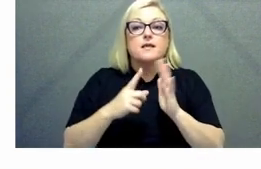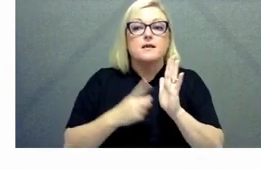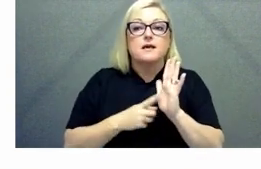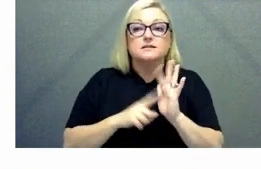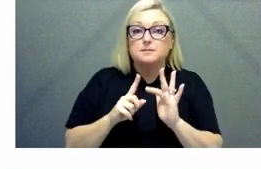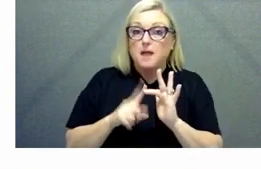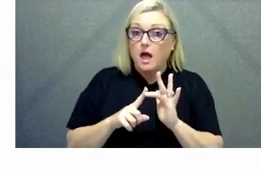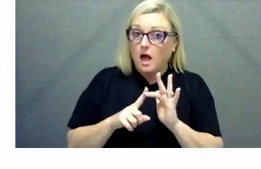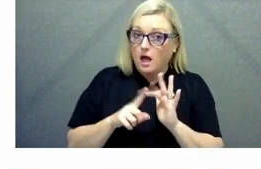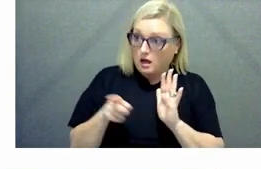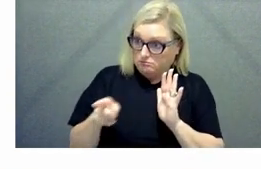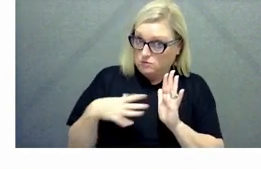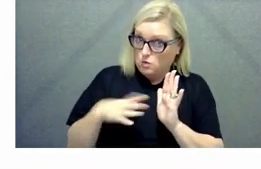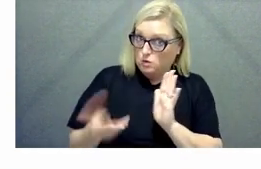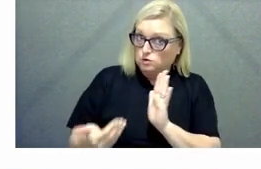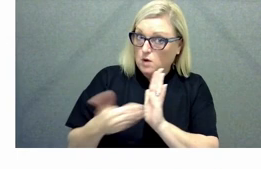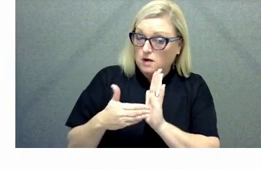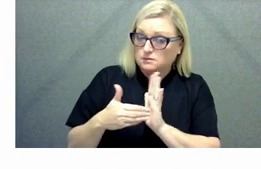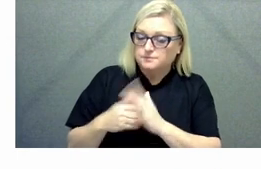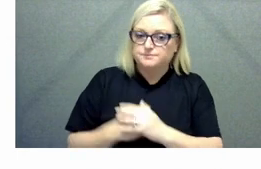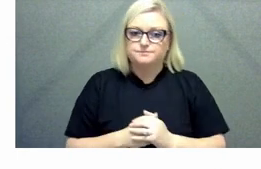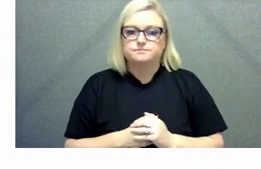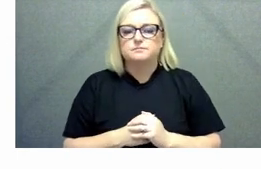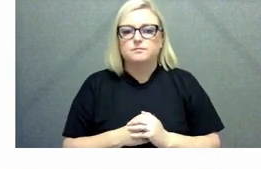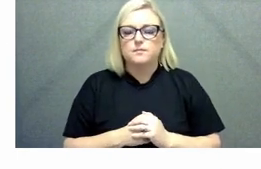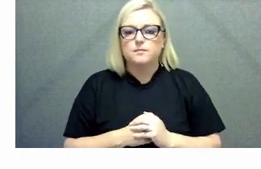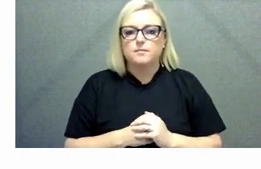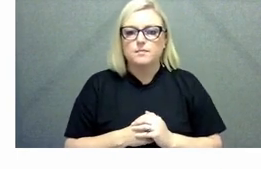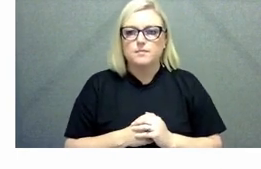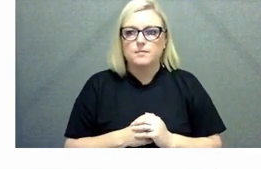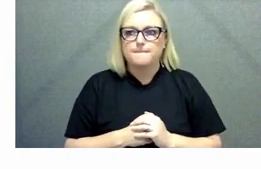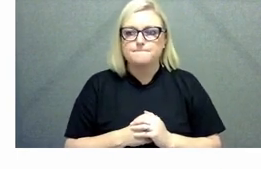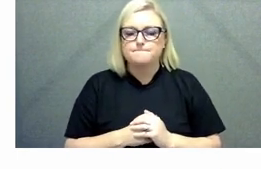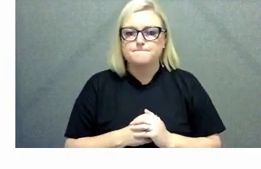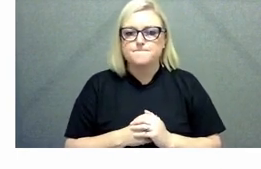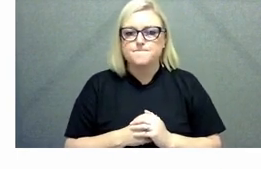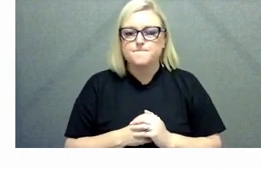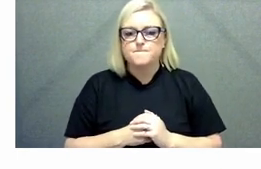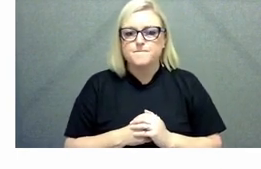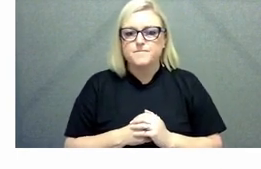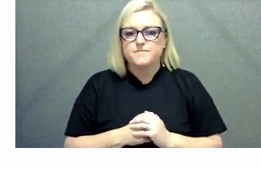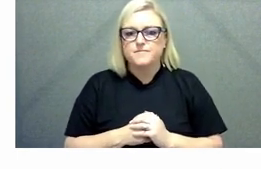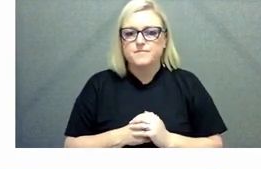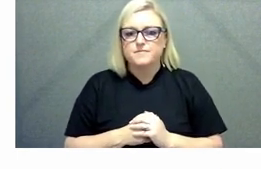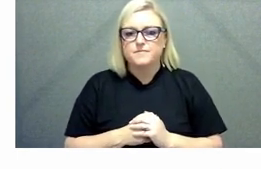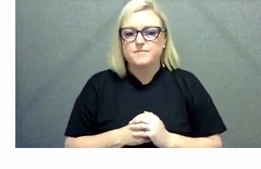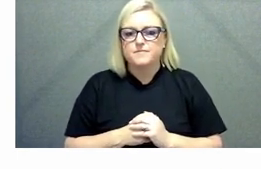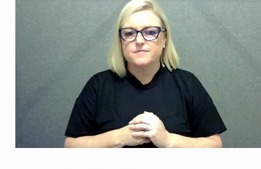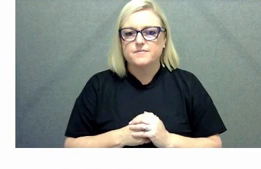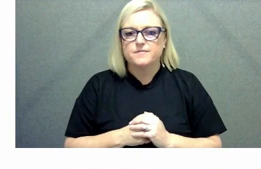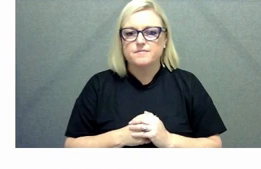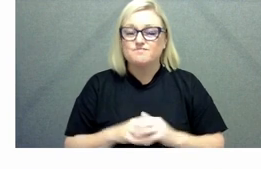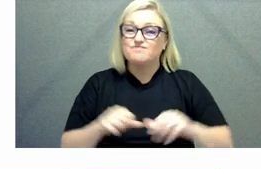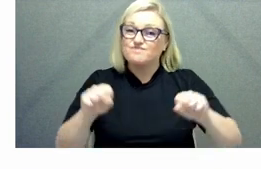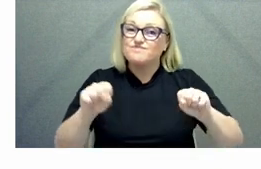of your own experience of mobility um yeah i